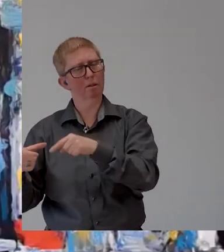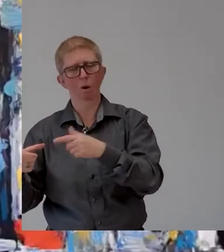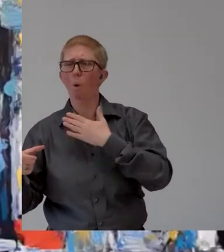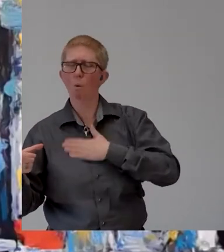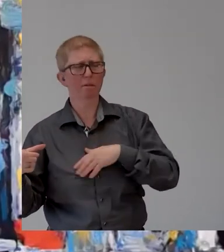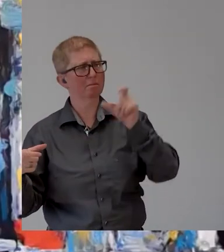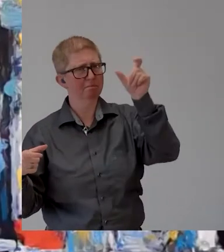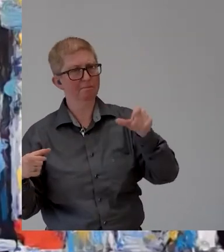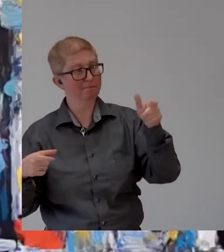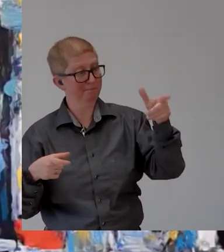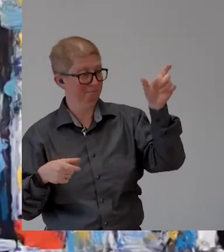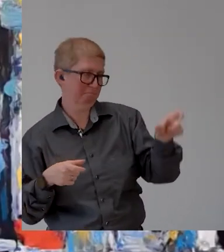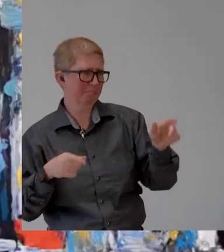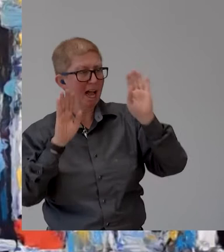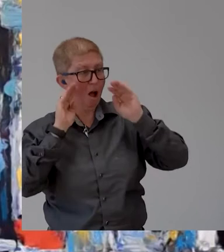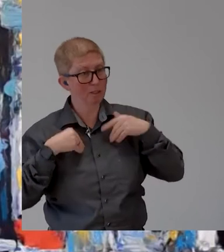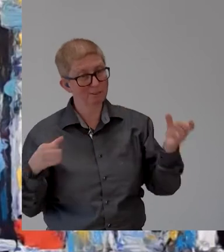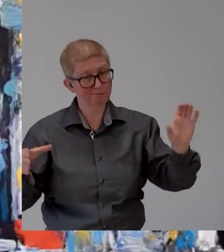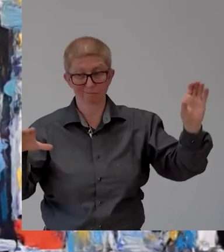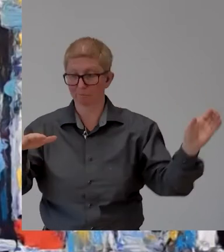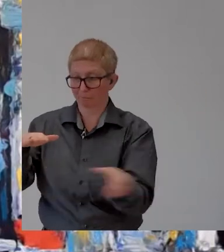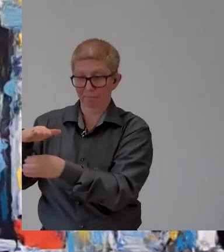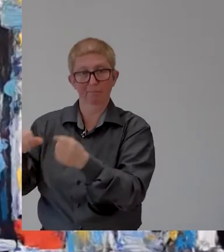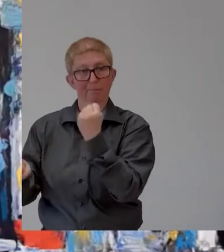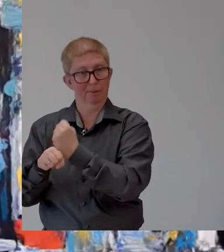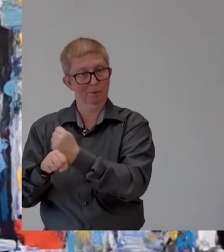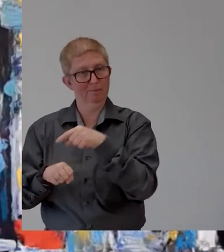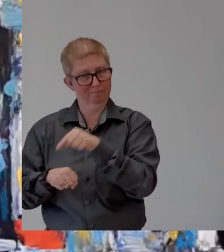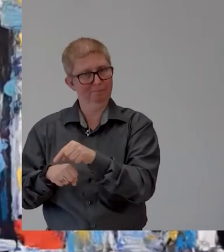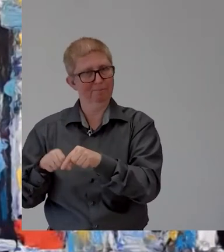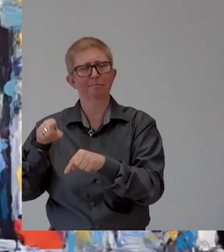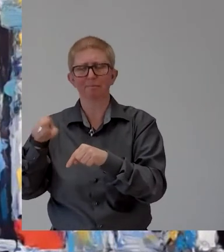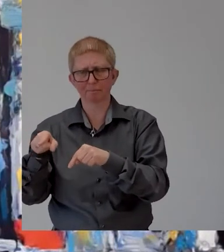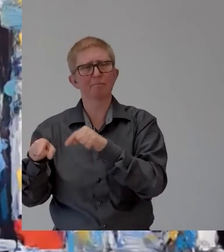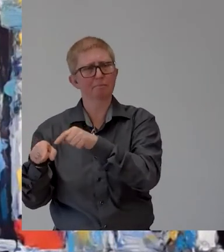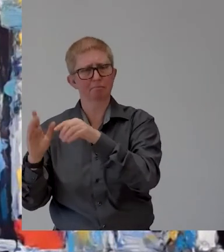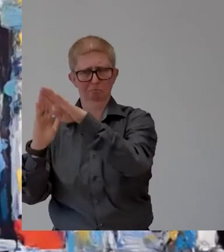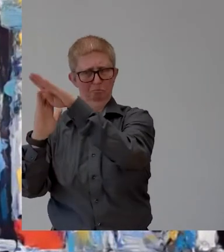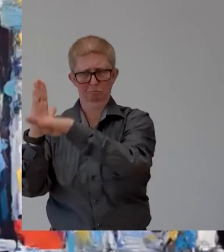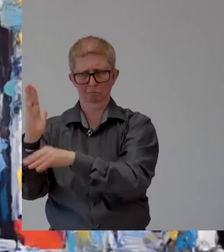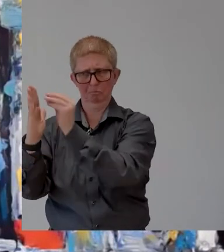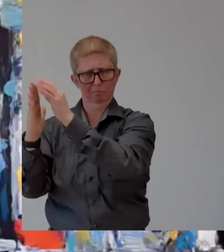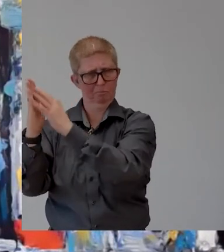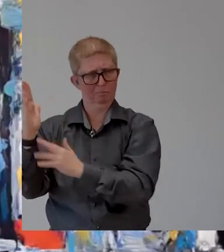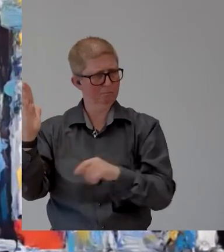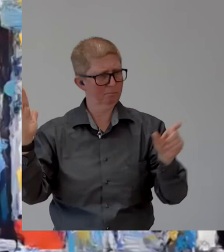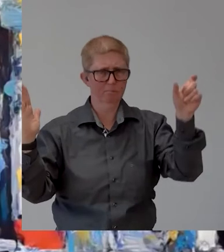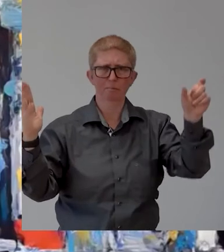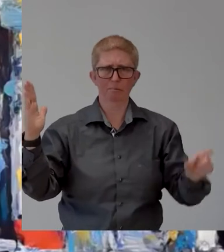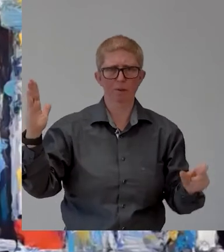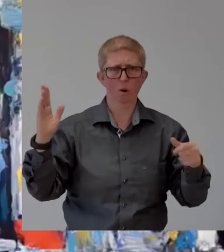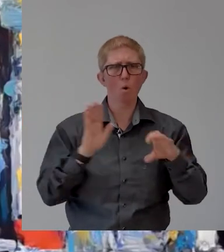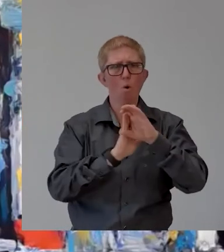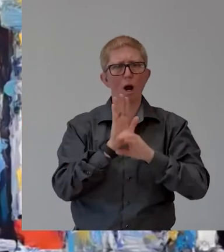inviting people with disabilities to send their cvs the people in the recruitment uh offices